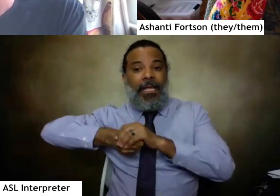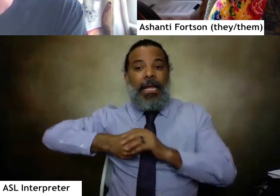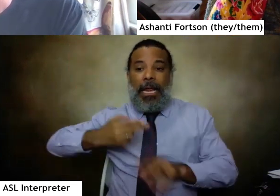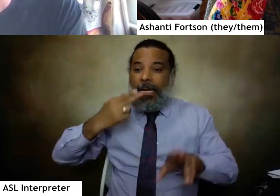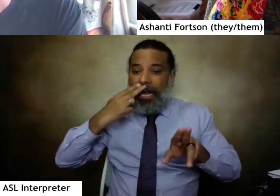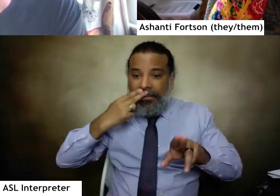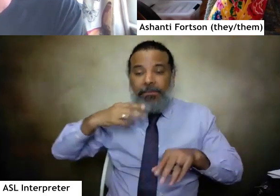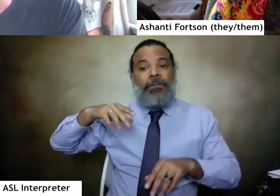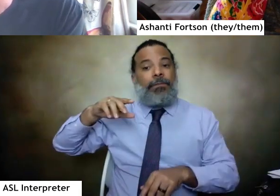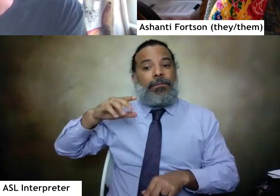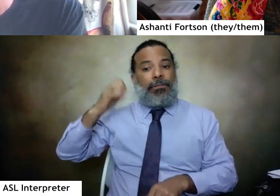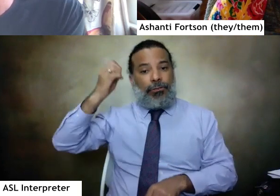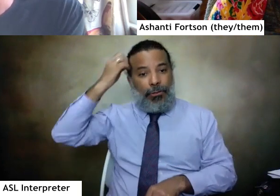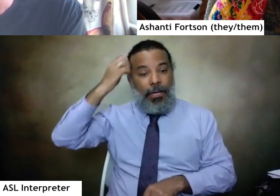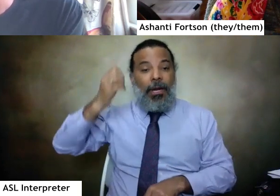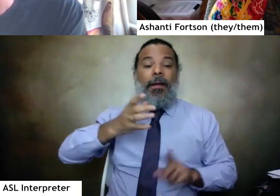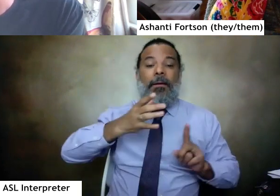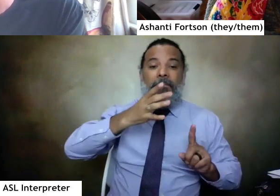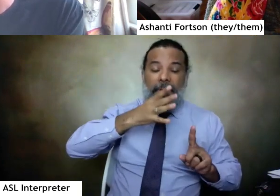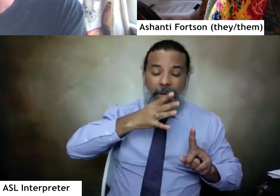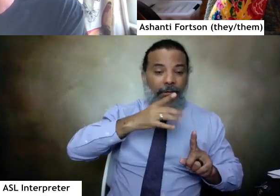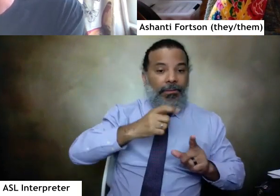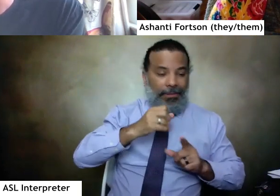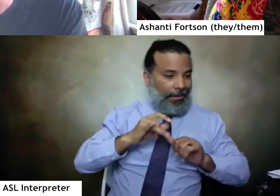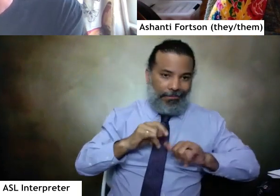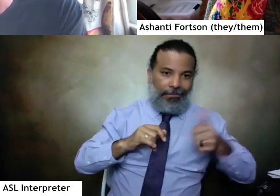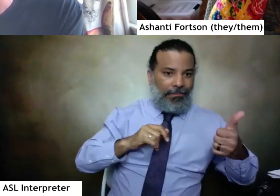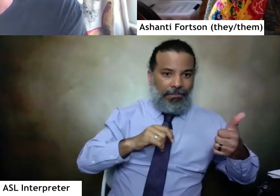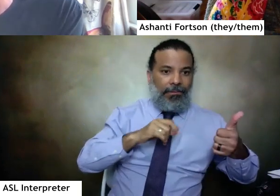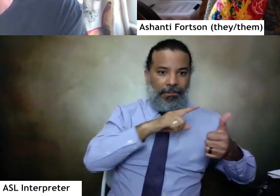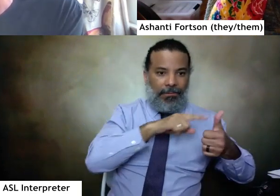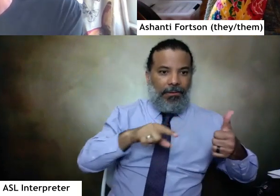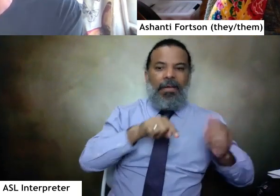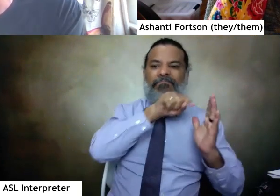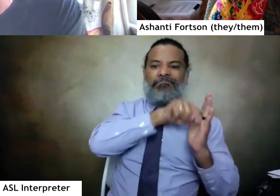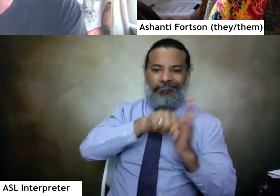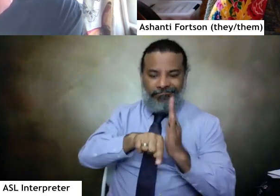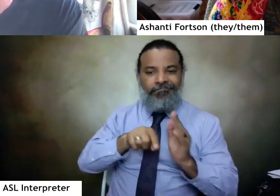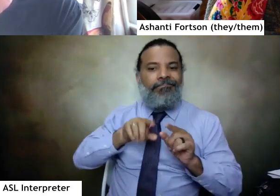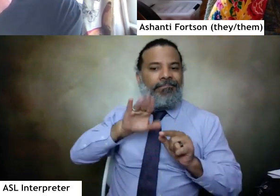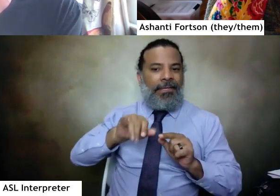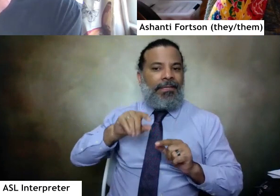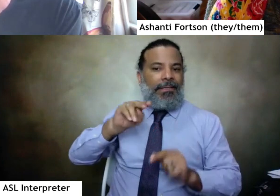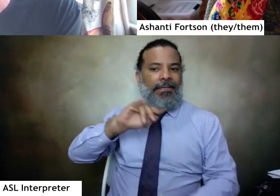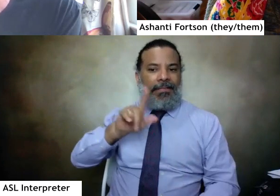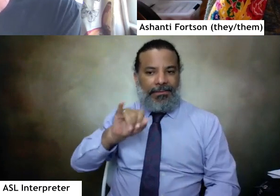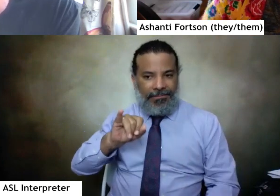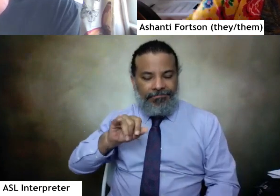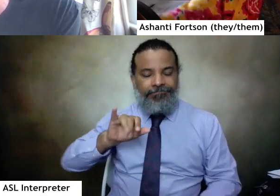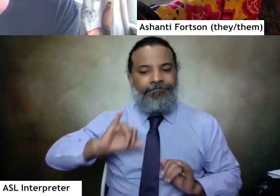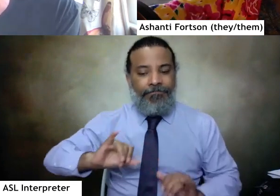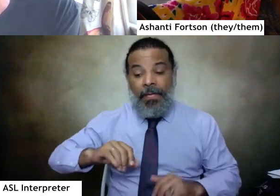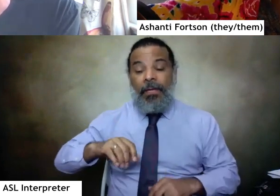My mother's family is from Lodz and all my extended family was murdered by Nazis. So my